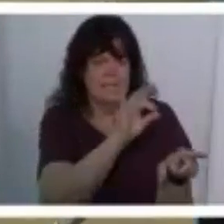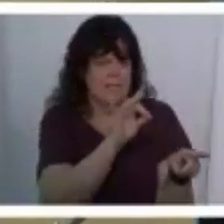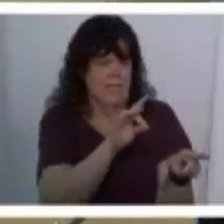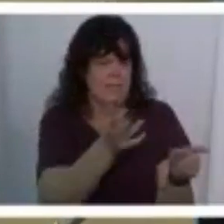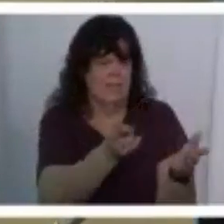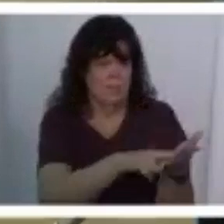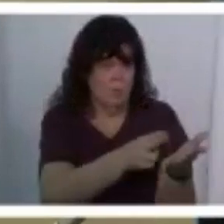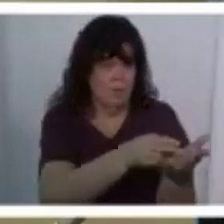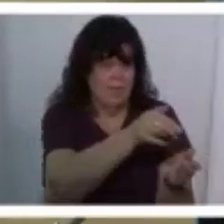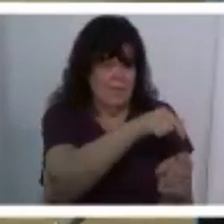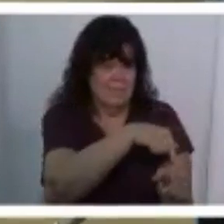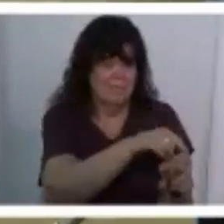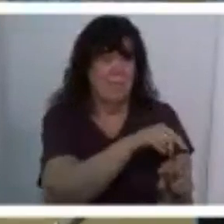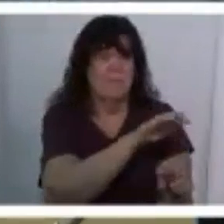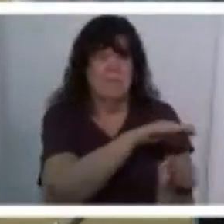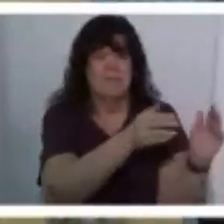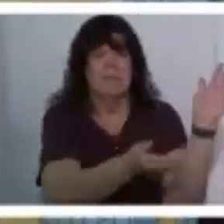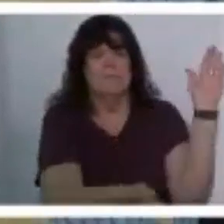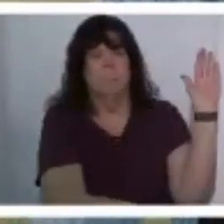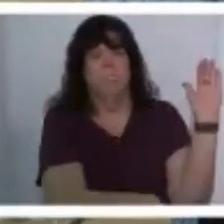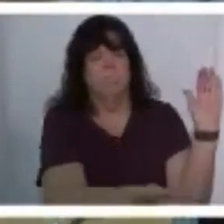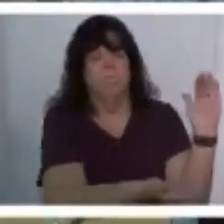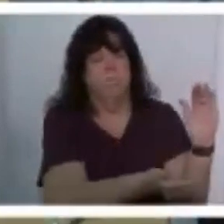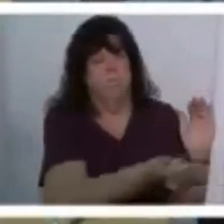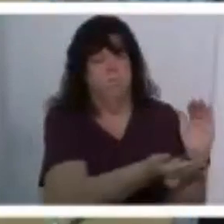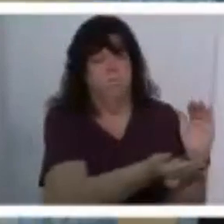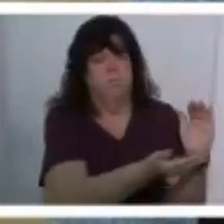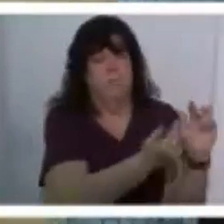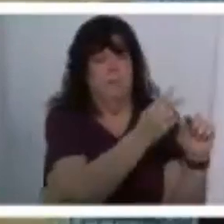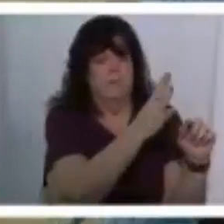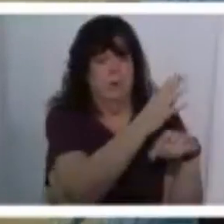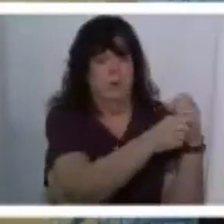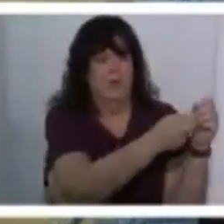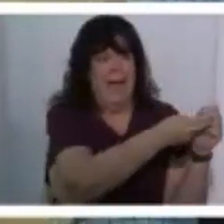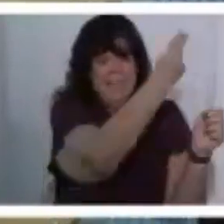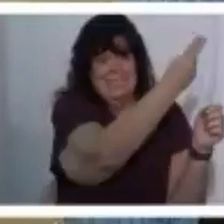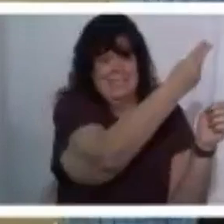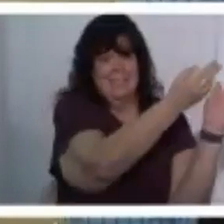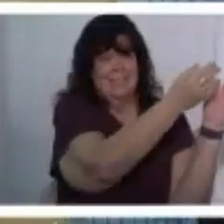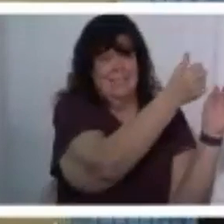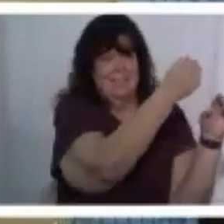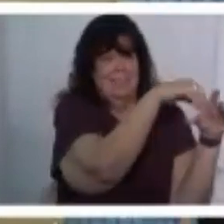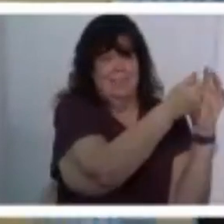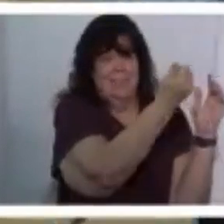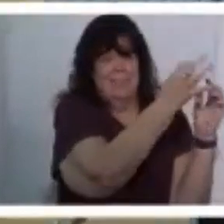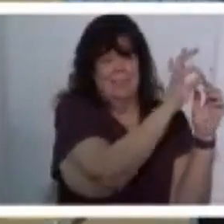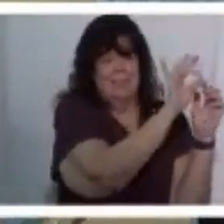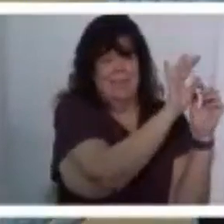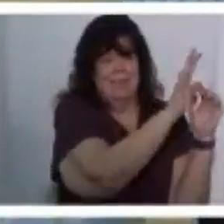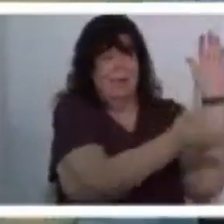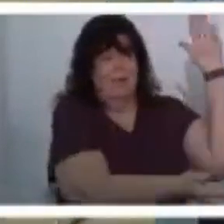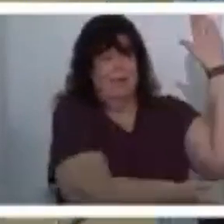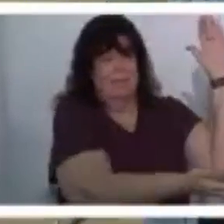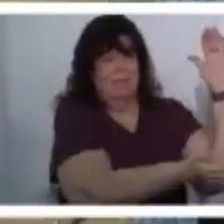was already down from its four-year high in 1984 down by